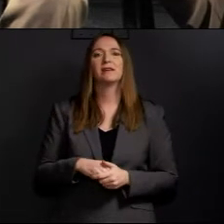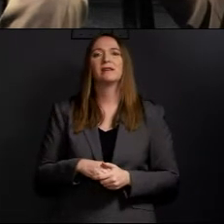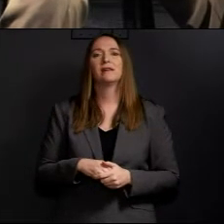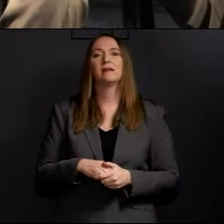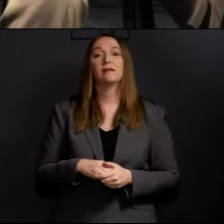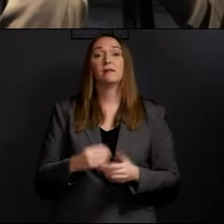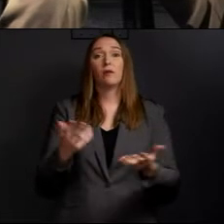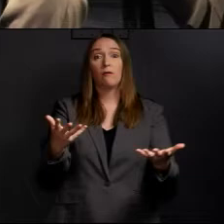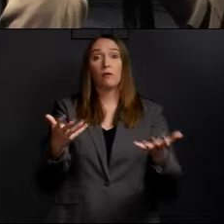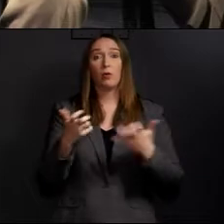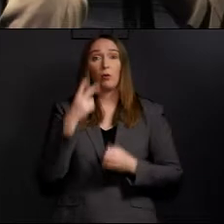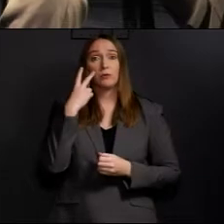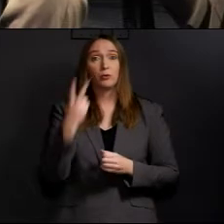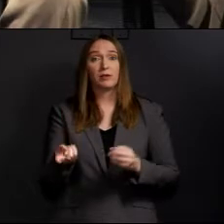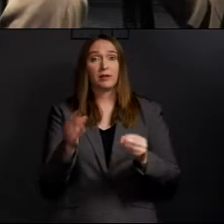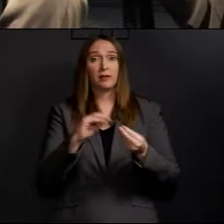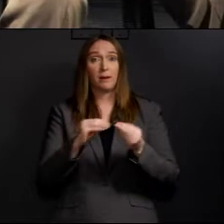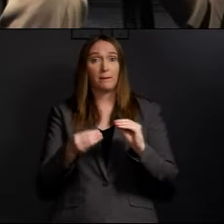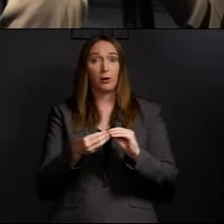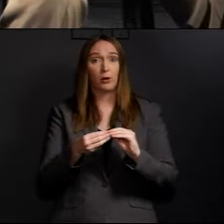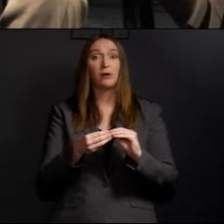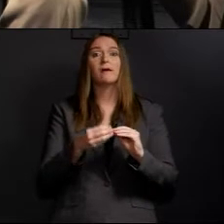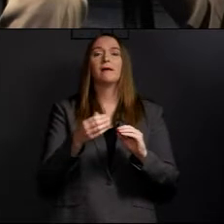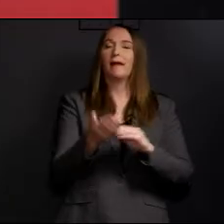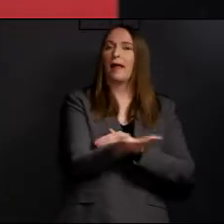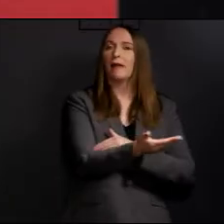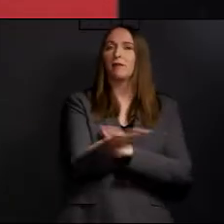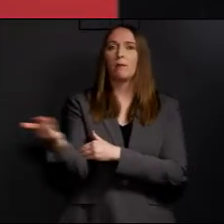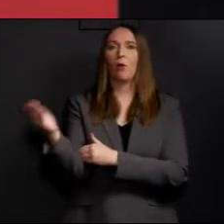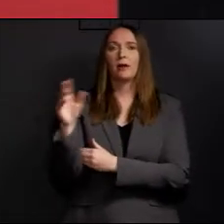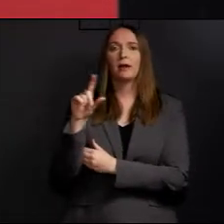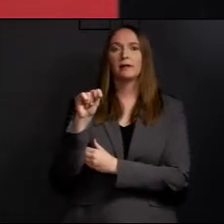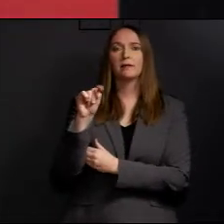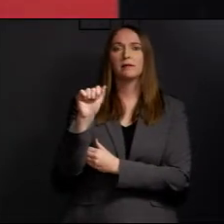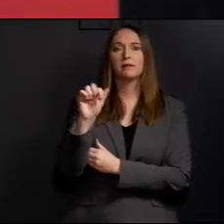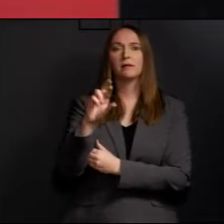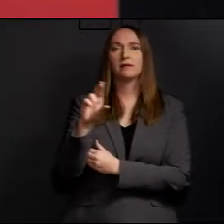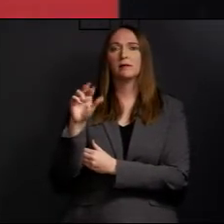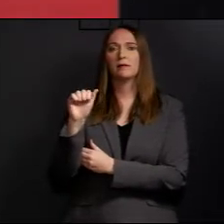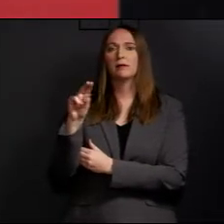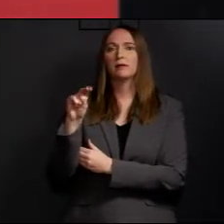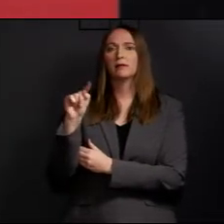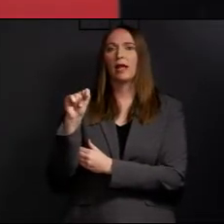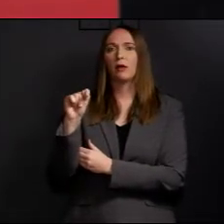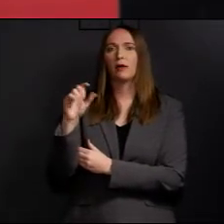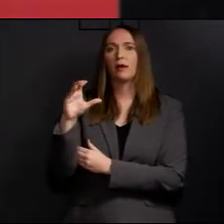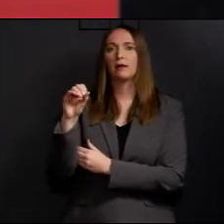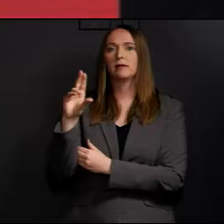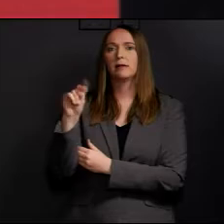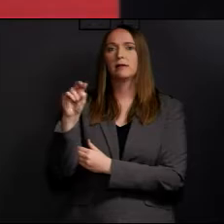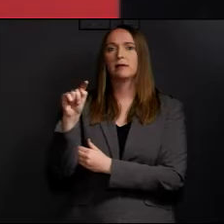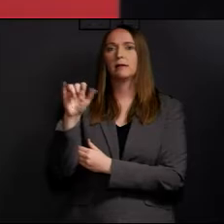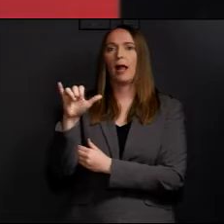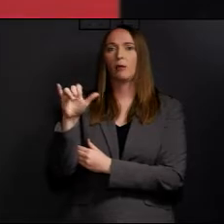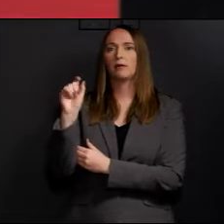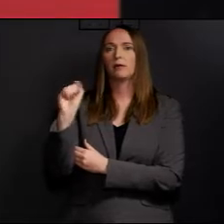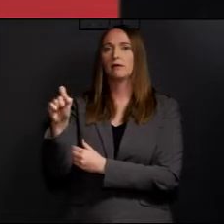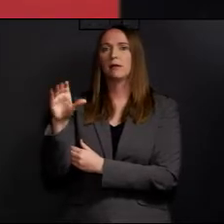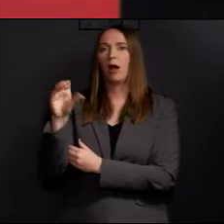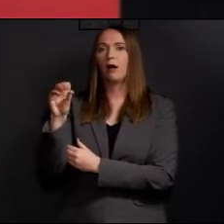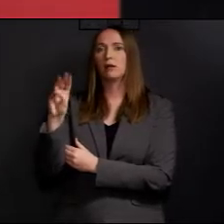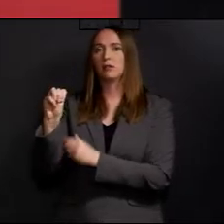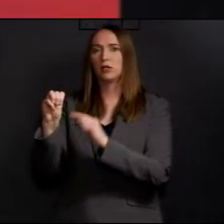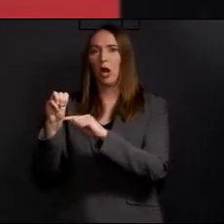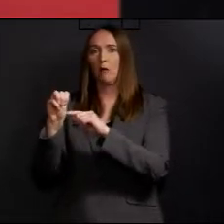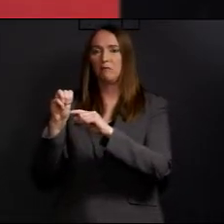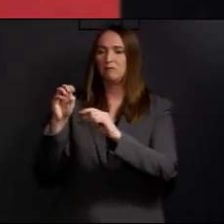the data every morning, tarrantcounty.com updates their data for that day. And then we posted a little bit later